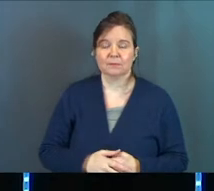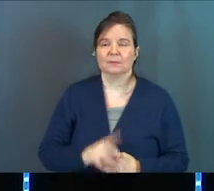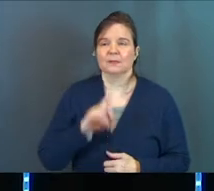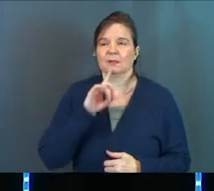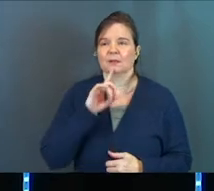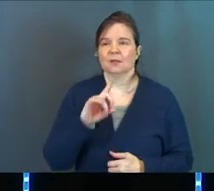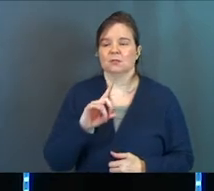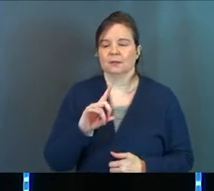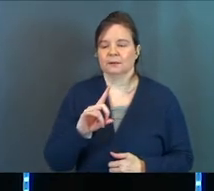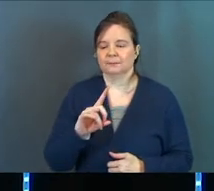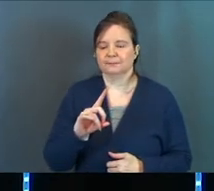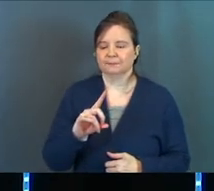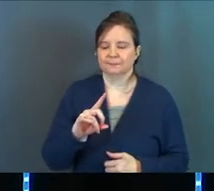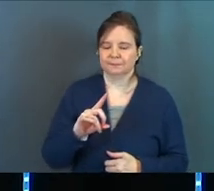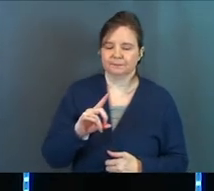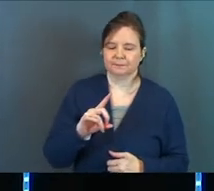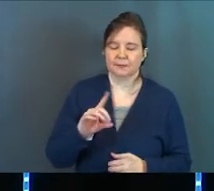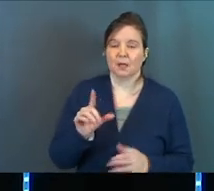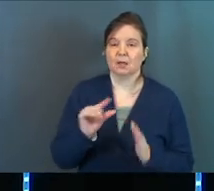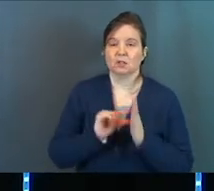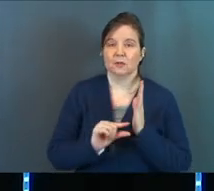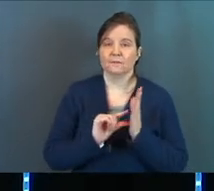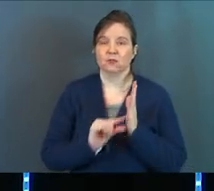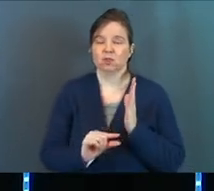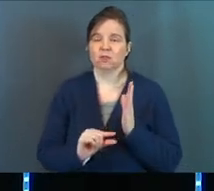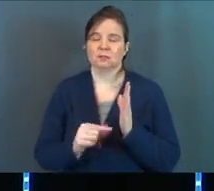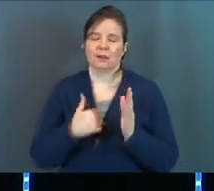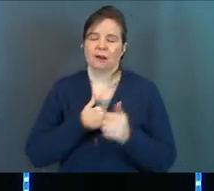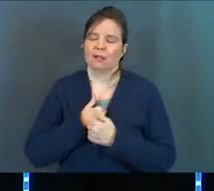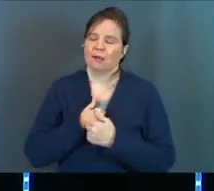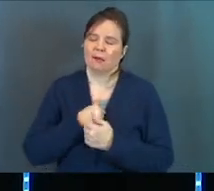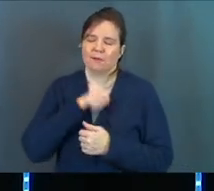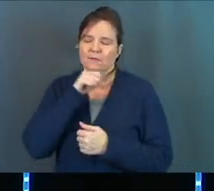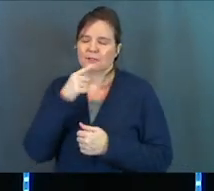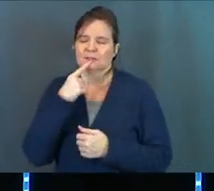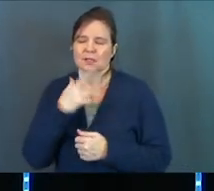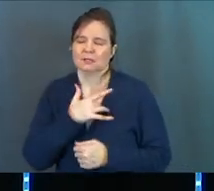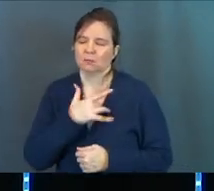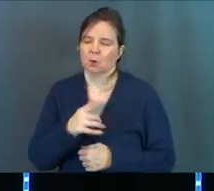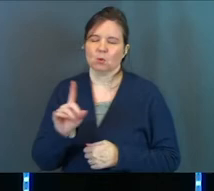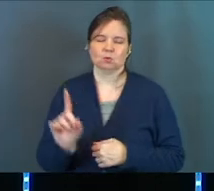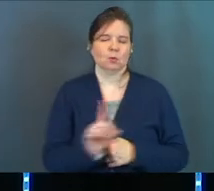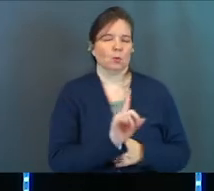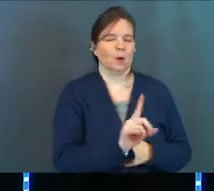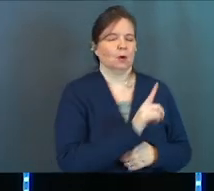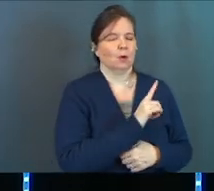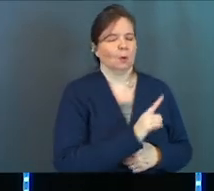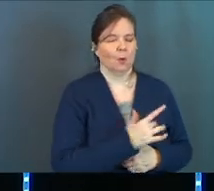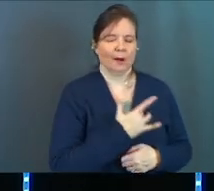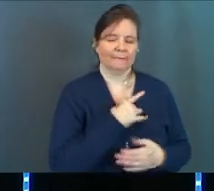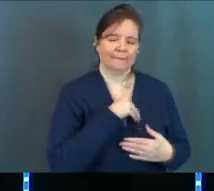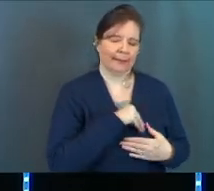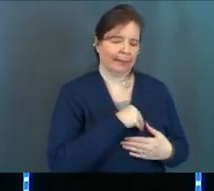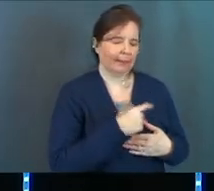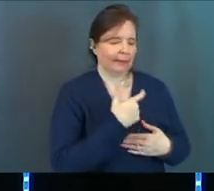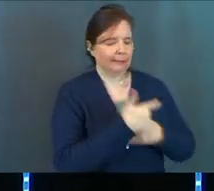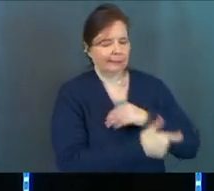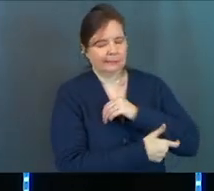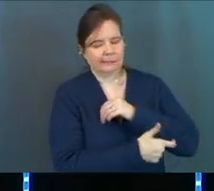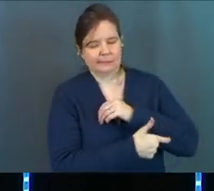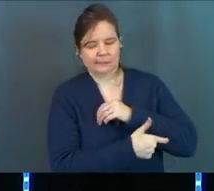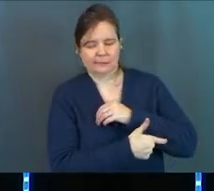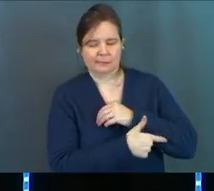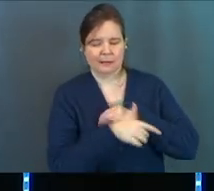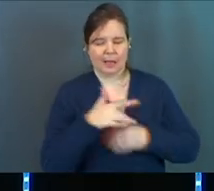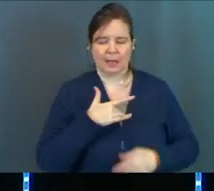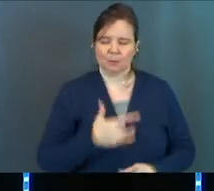There's a verse in there. It's just, I love it. It says, prone to wonder, Lord, I feel it. I'm prone to